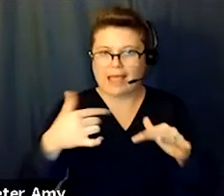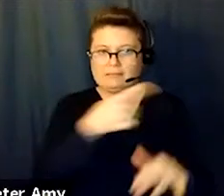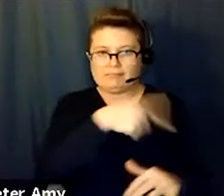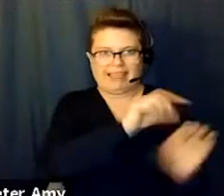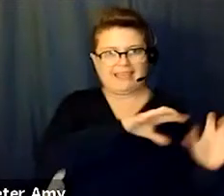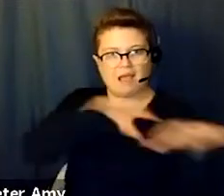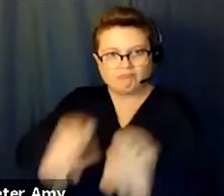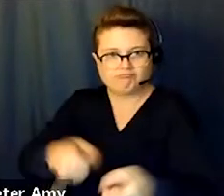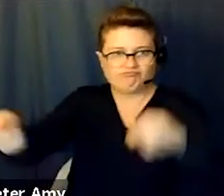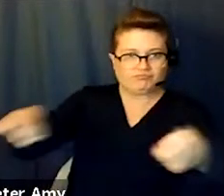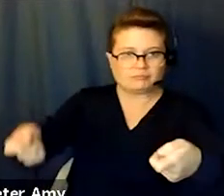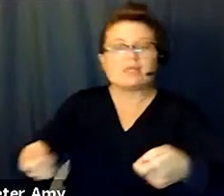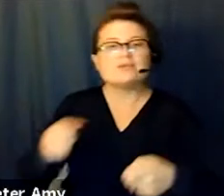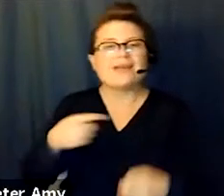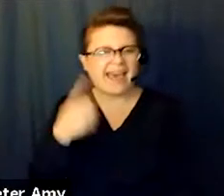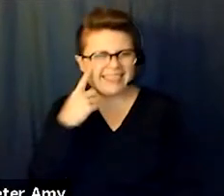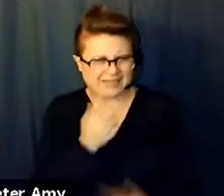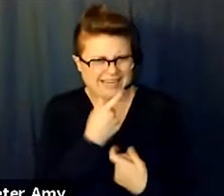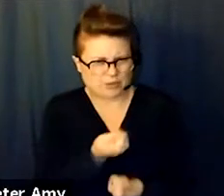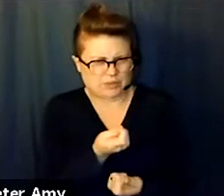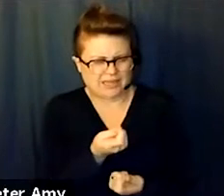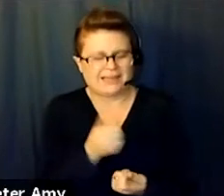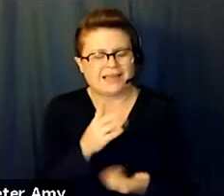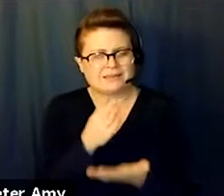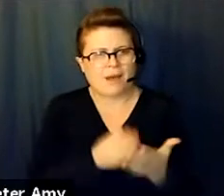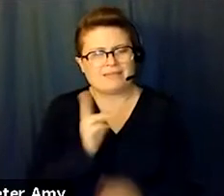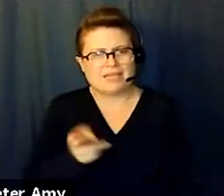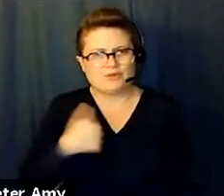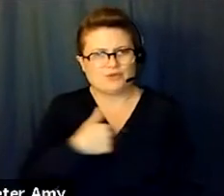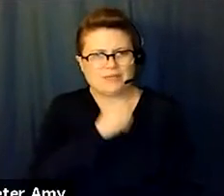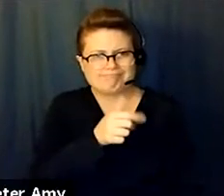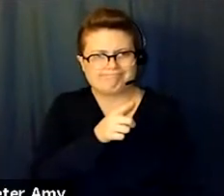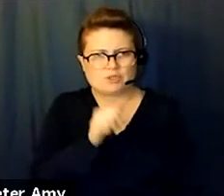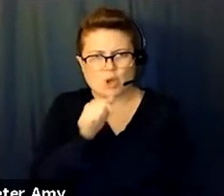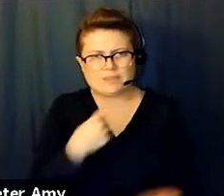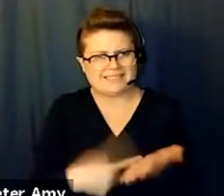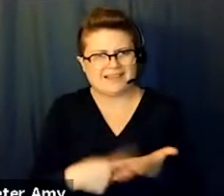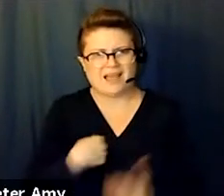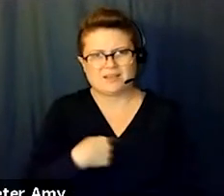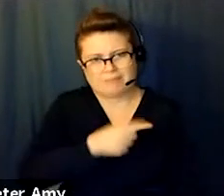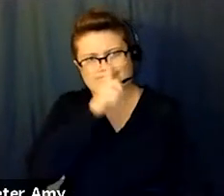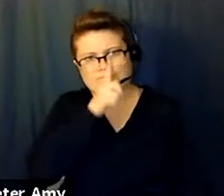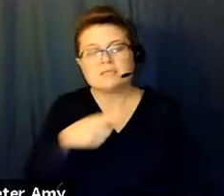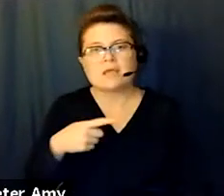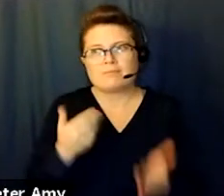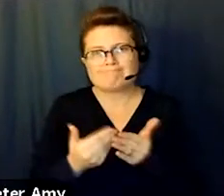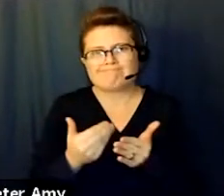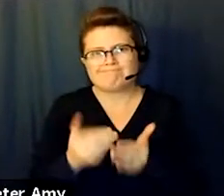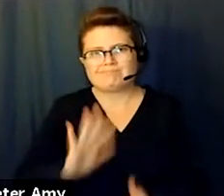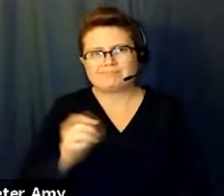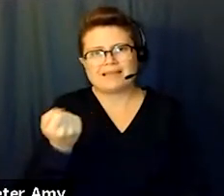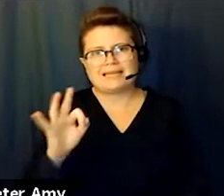on, this is, it's really interesting, because I think this is part of a history that's not really talked about. Toward the 1950s,